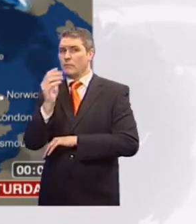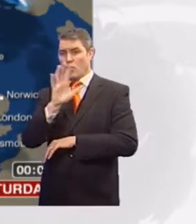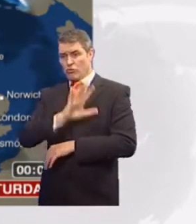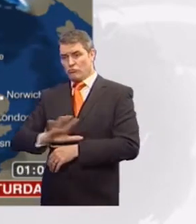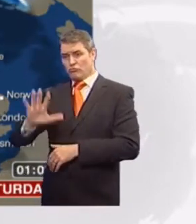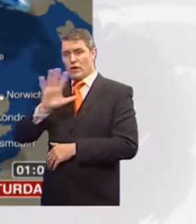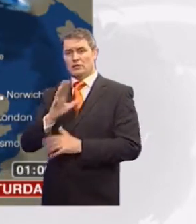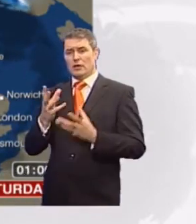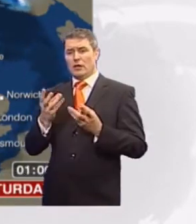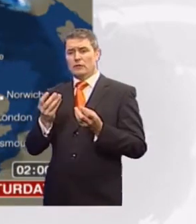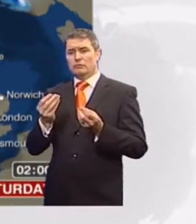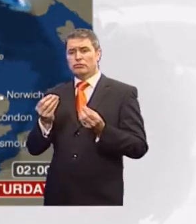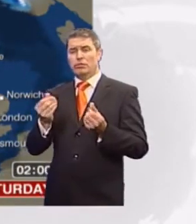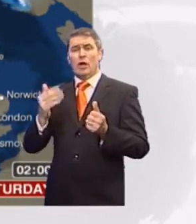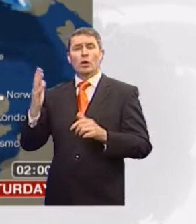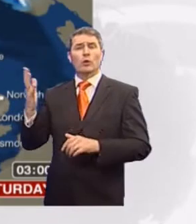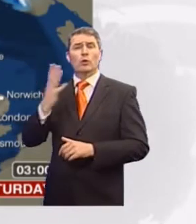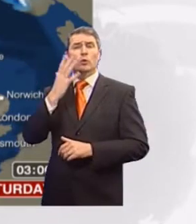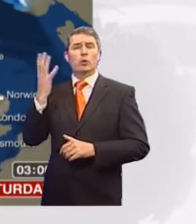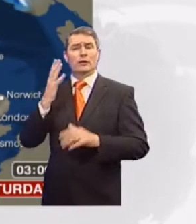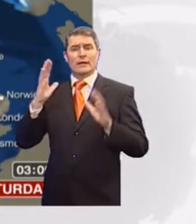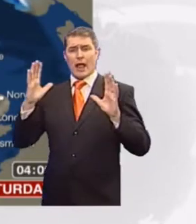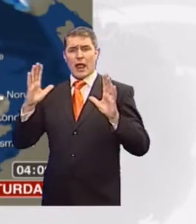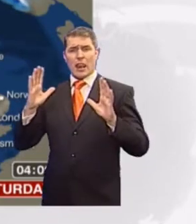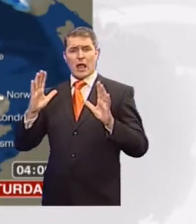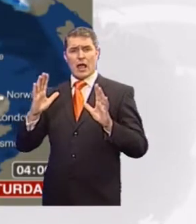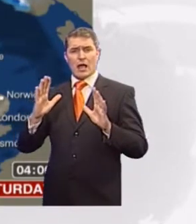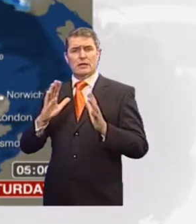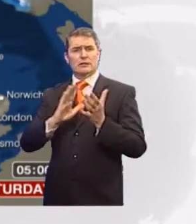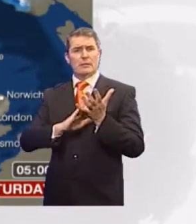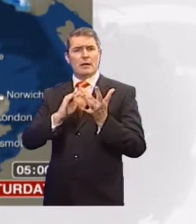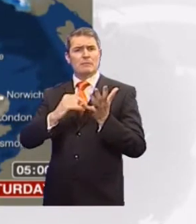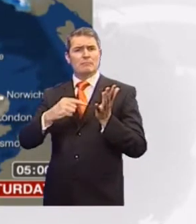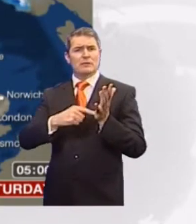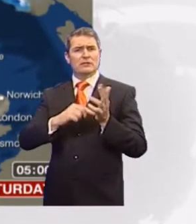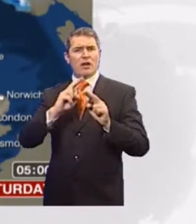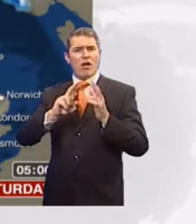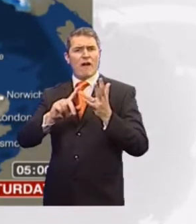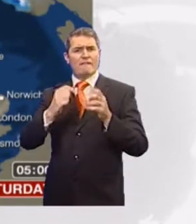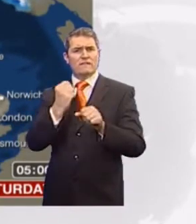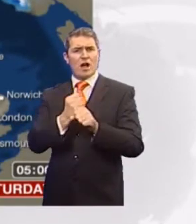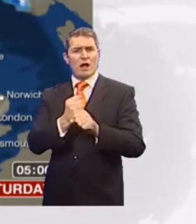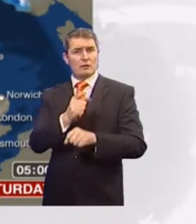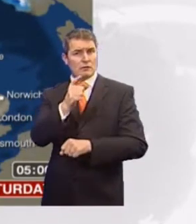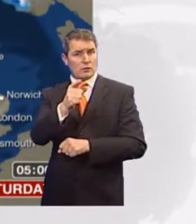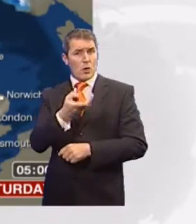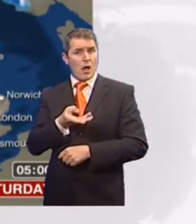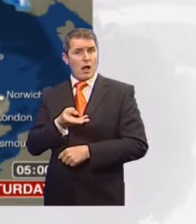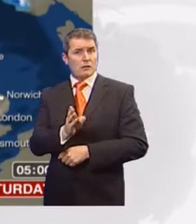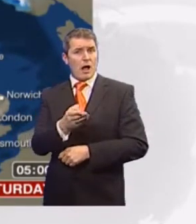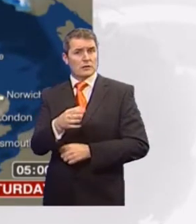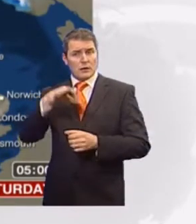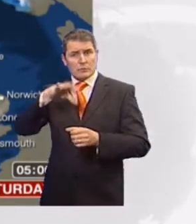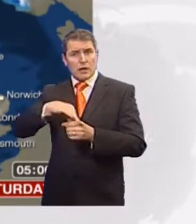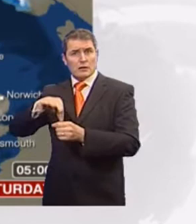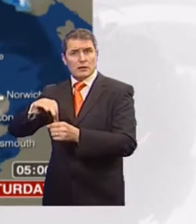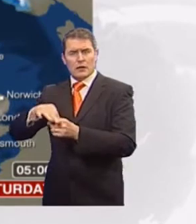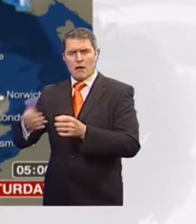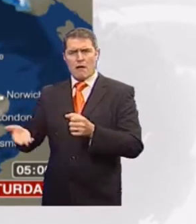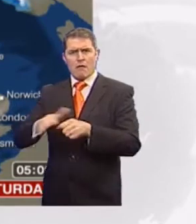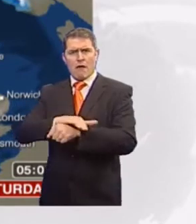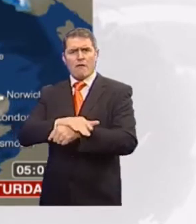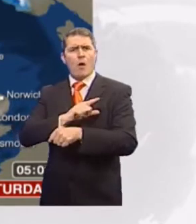start to melt away. And with lighter winds here this coming night, there'll be a few mist and fog patches. And for gardeners who've got the tender plants out, probably want to cover them up.